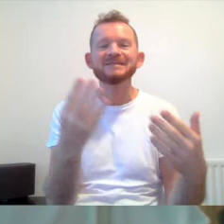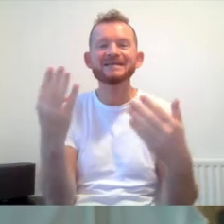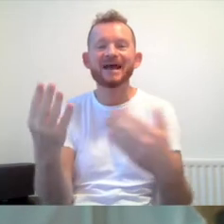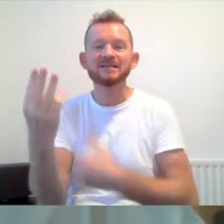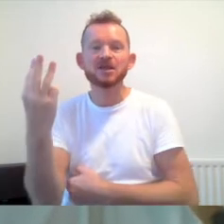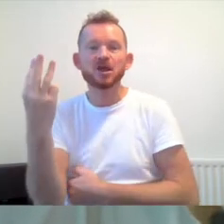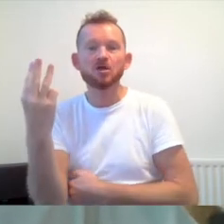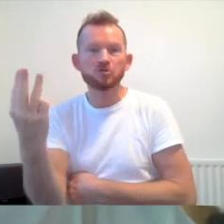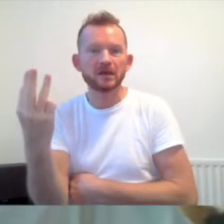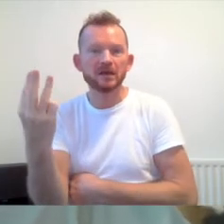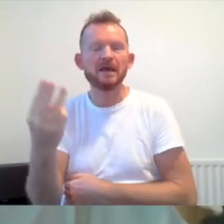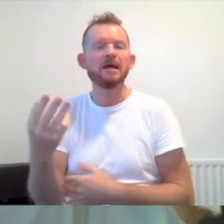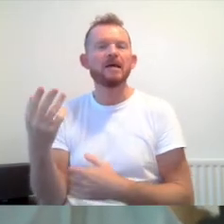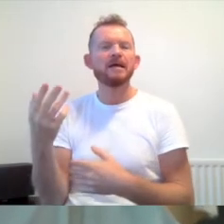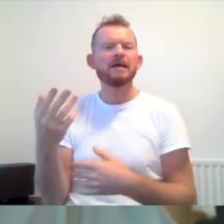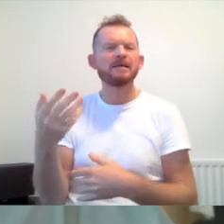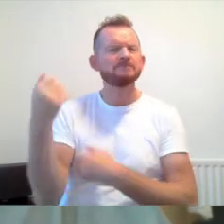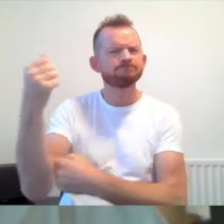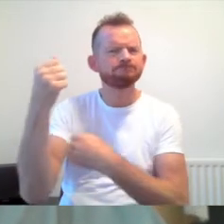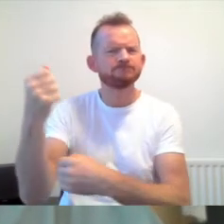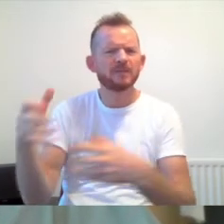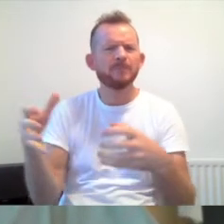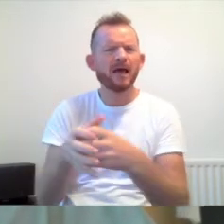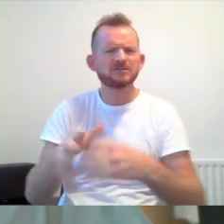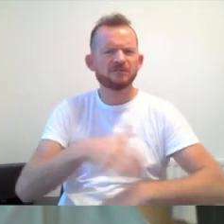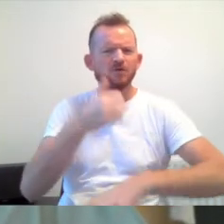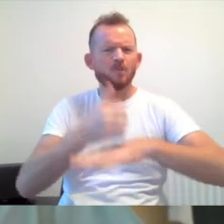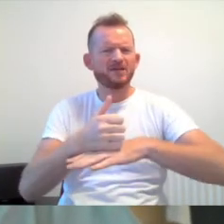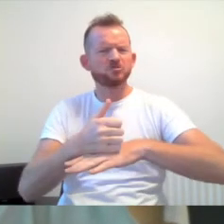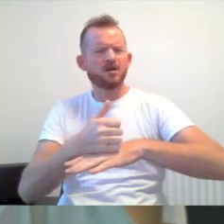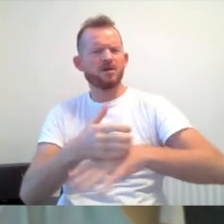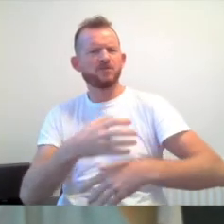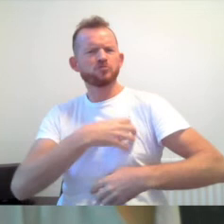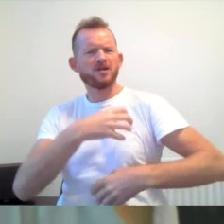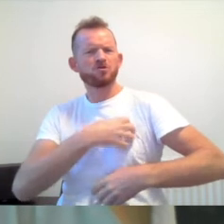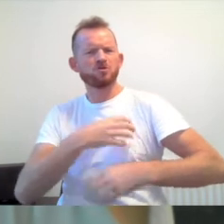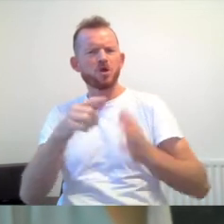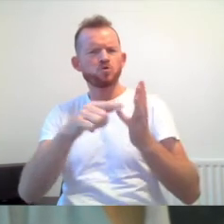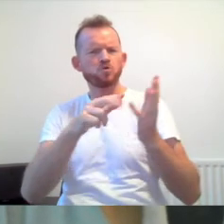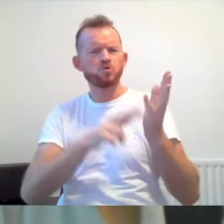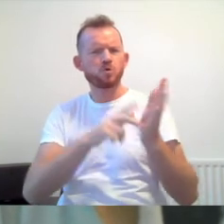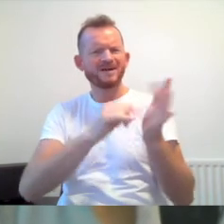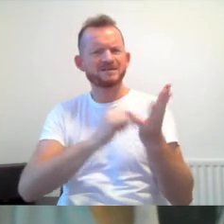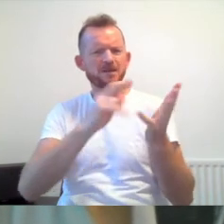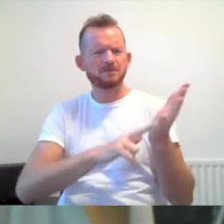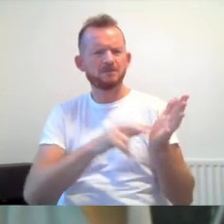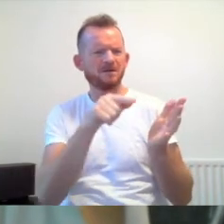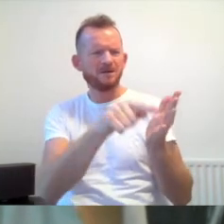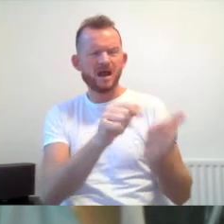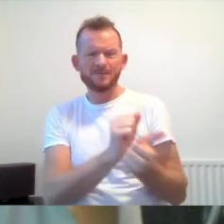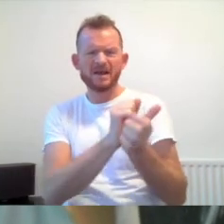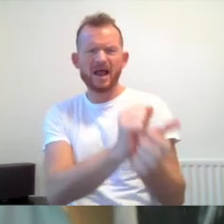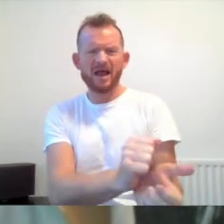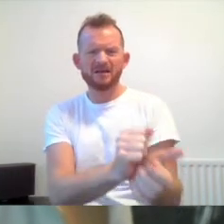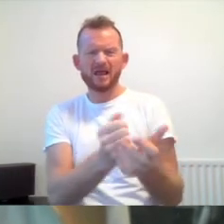picketed the party celebrating the formation of the trade union, Unison. It was being held at an inaccessible